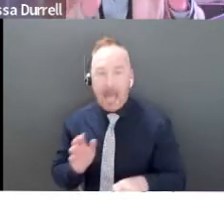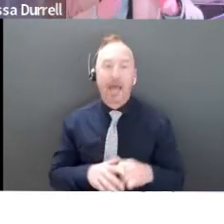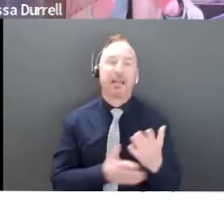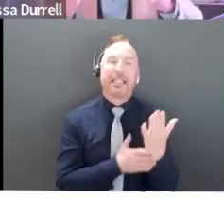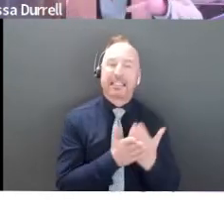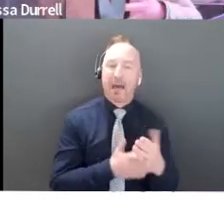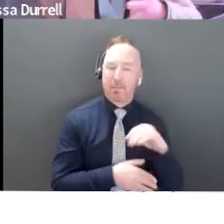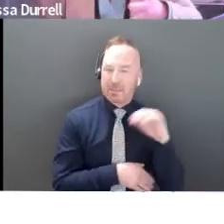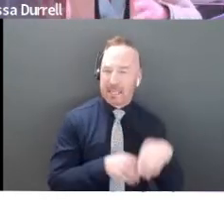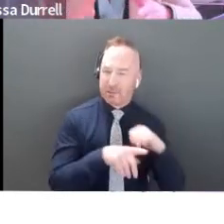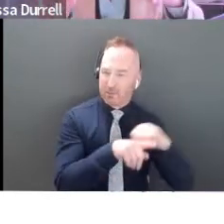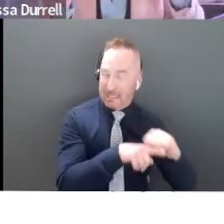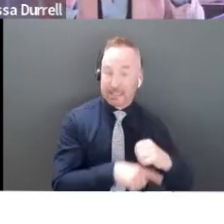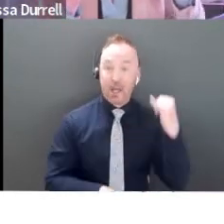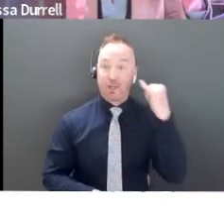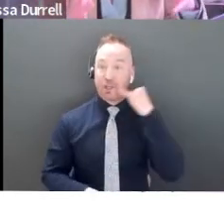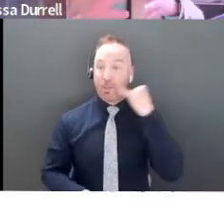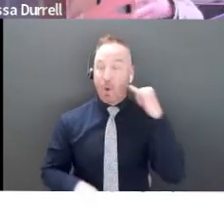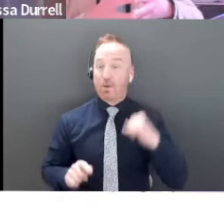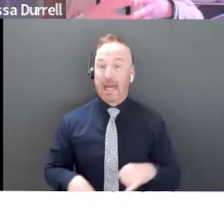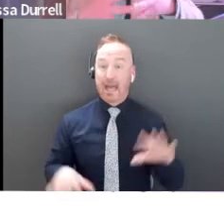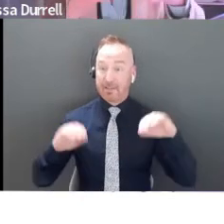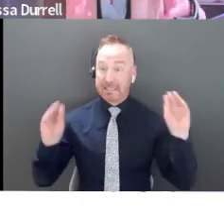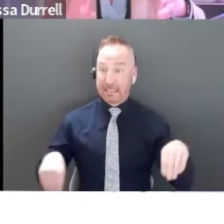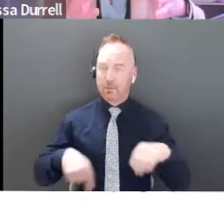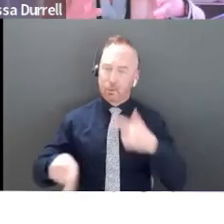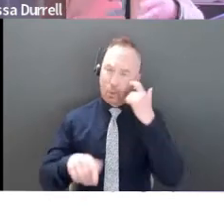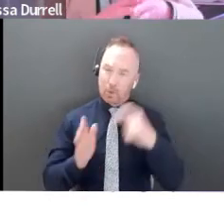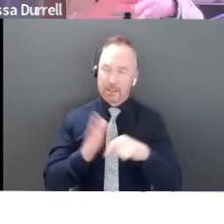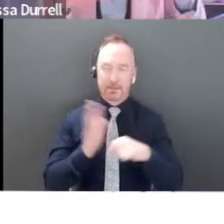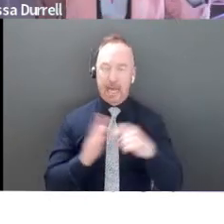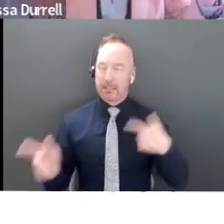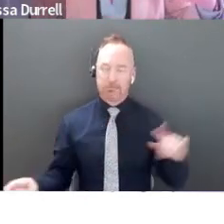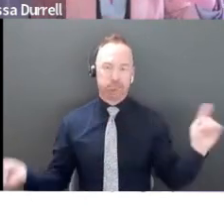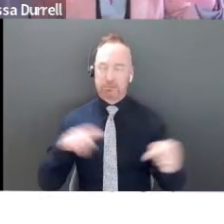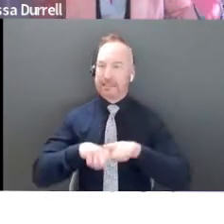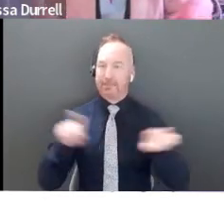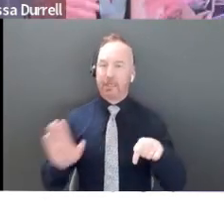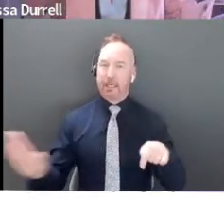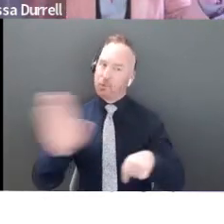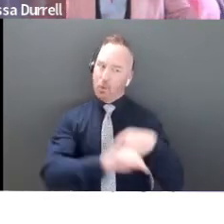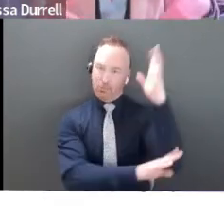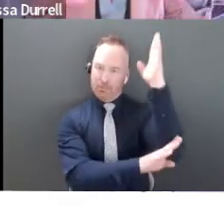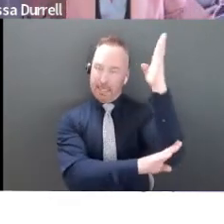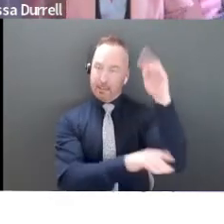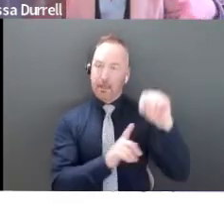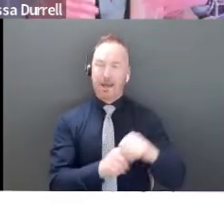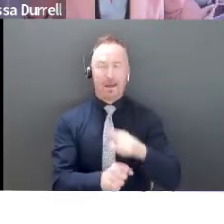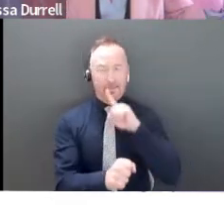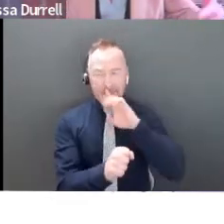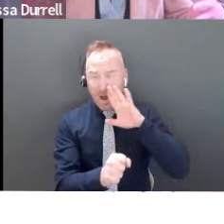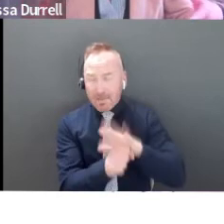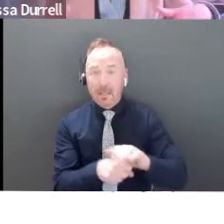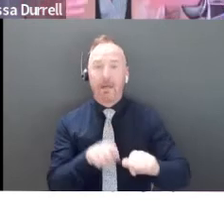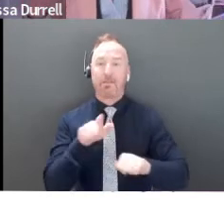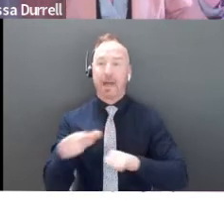If you can even get that to 50, 50, you're going to see a drastic difference in the way that you present, because I promise you, the more you say your